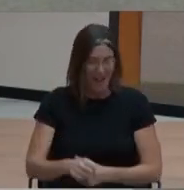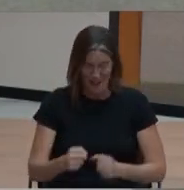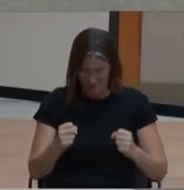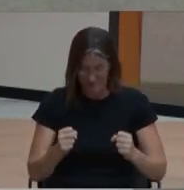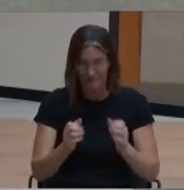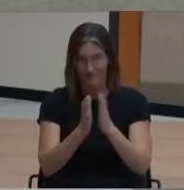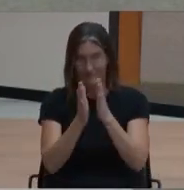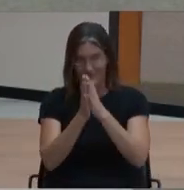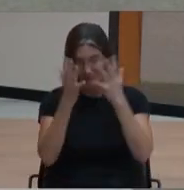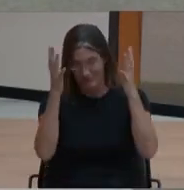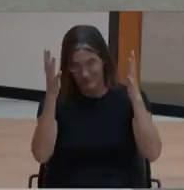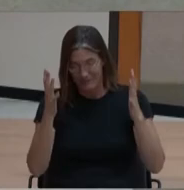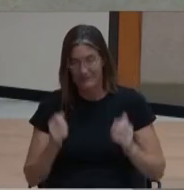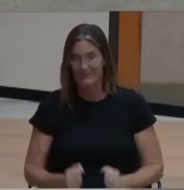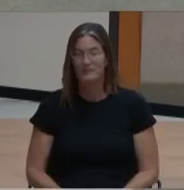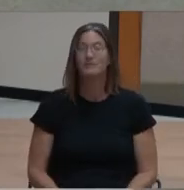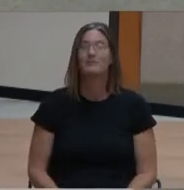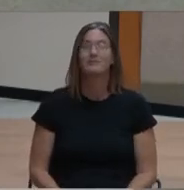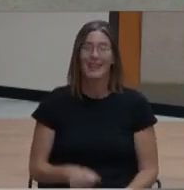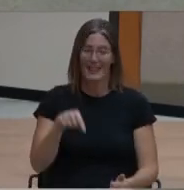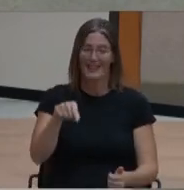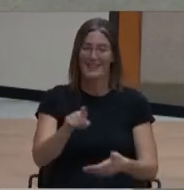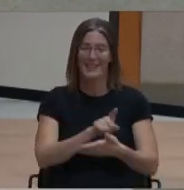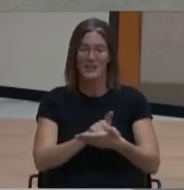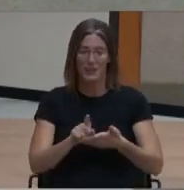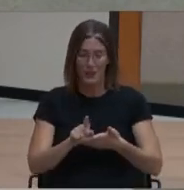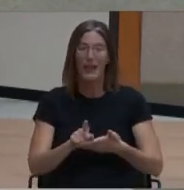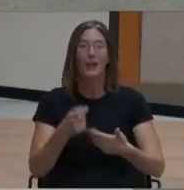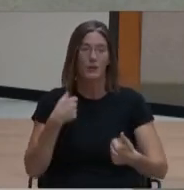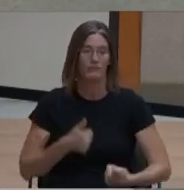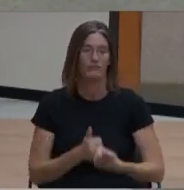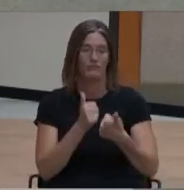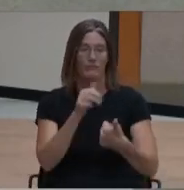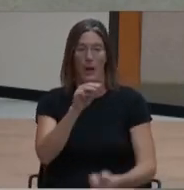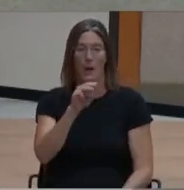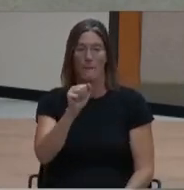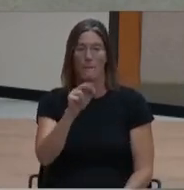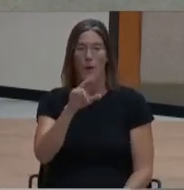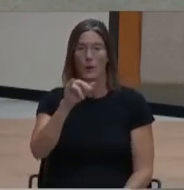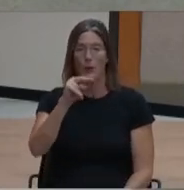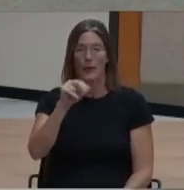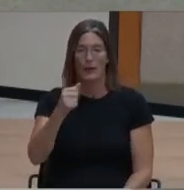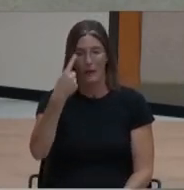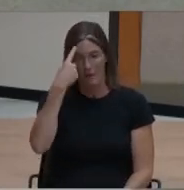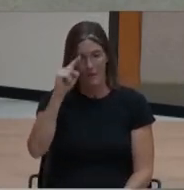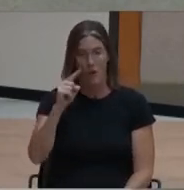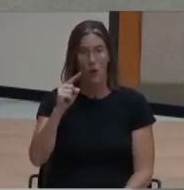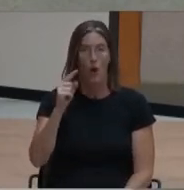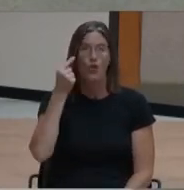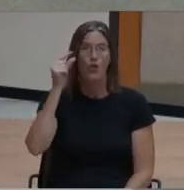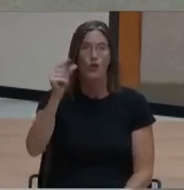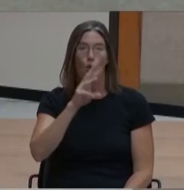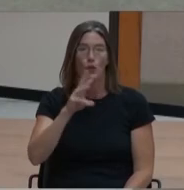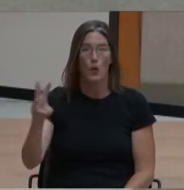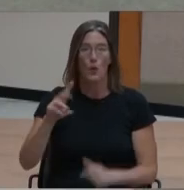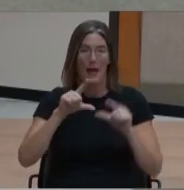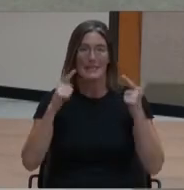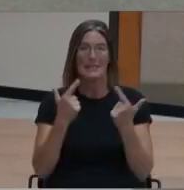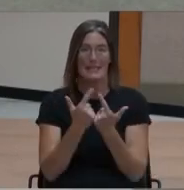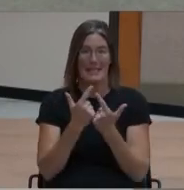This week, the team is taking on Marina for the Golden West League title. Winner takes it all. Go Jaguars!